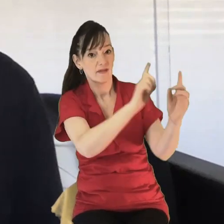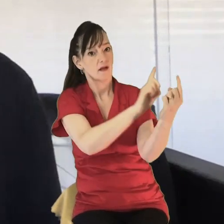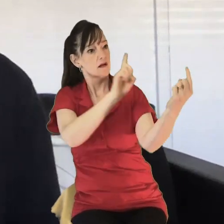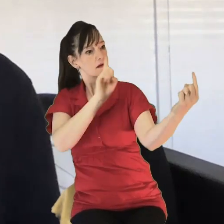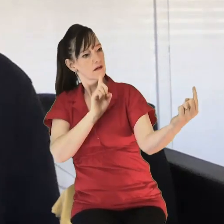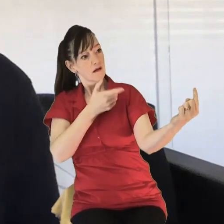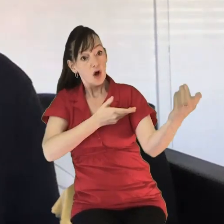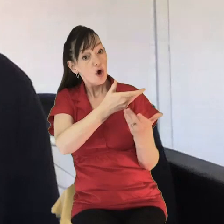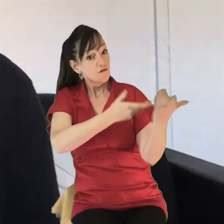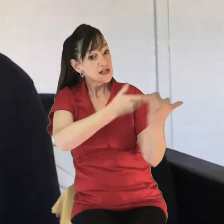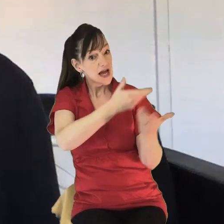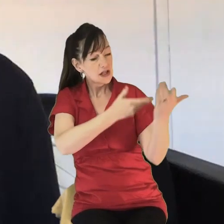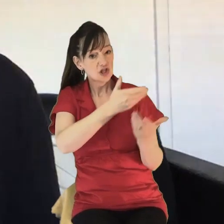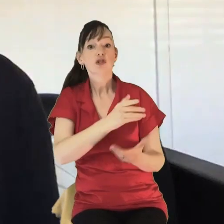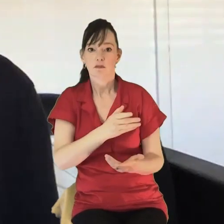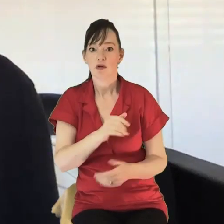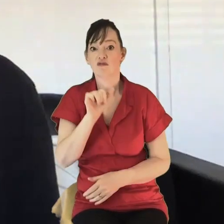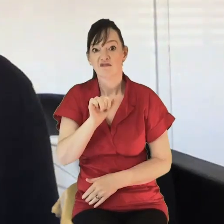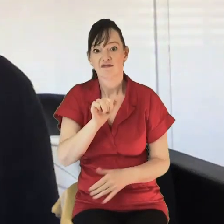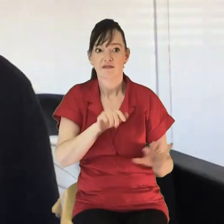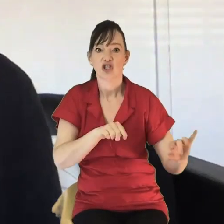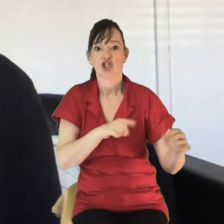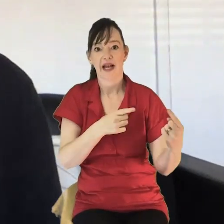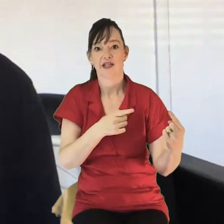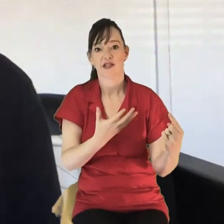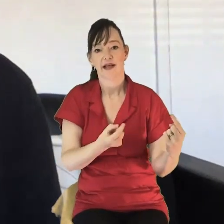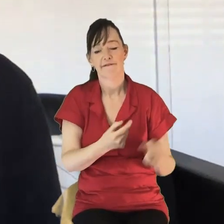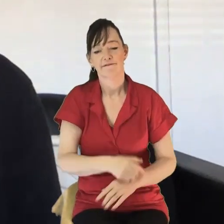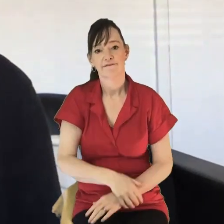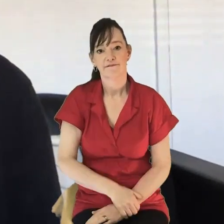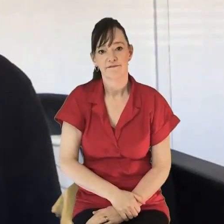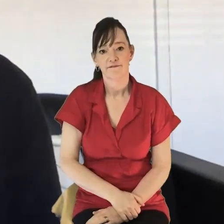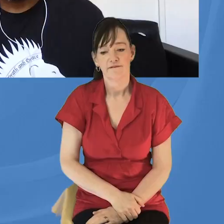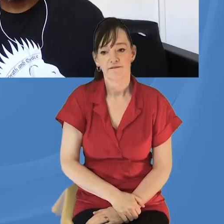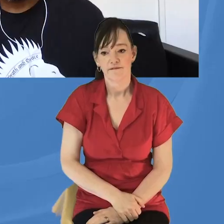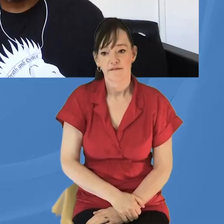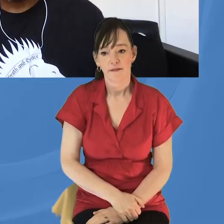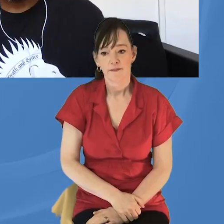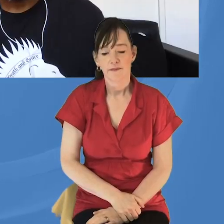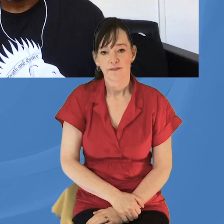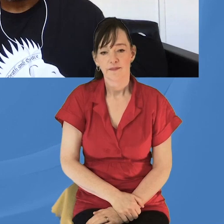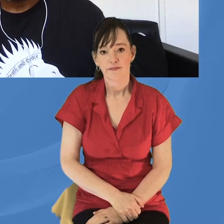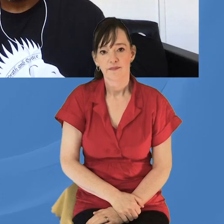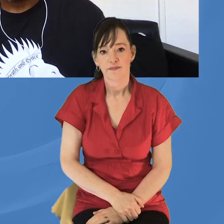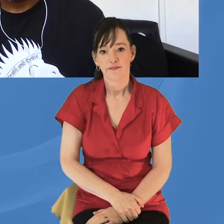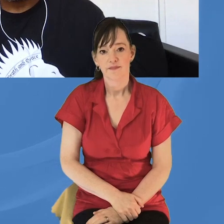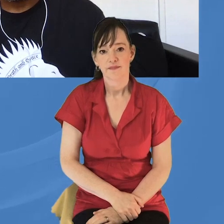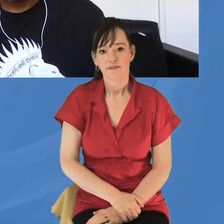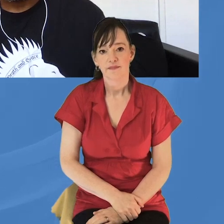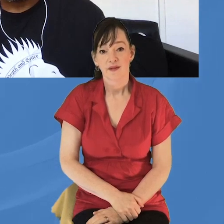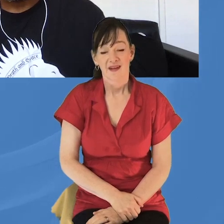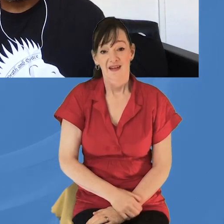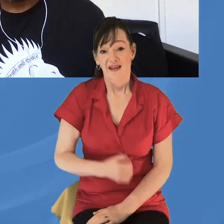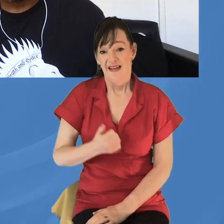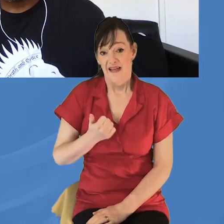But these have definitely been some of the challenges that we've had to be working through as far as that's concerned. I guess some groups in